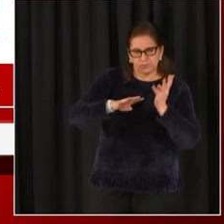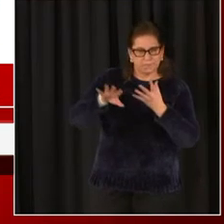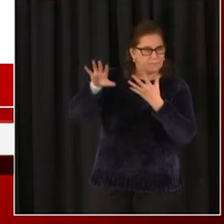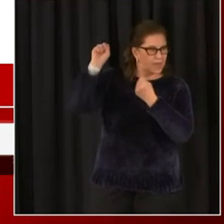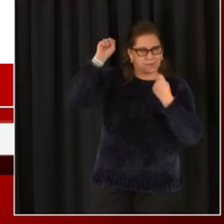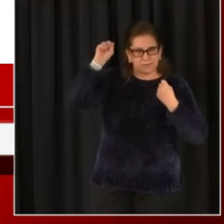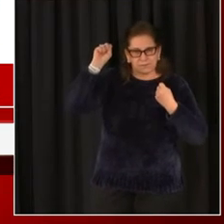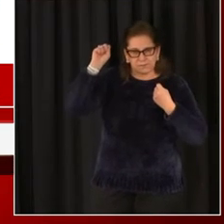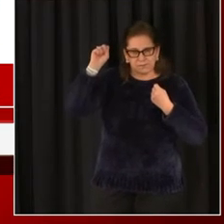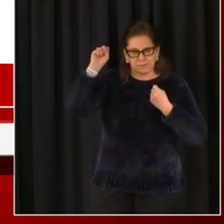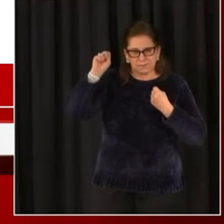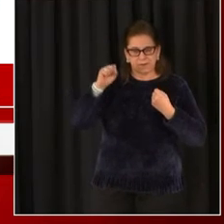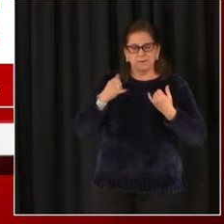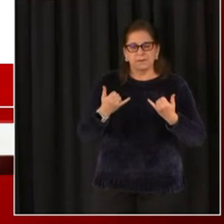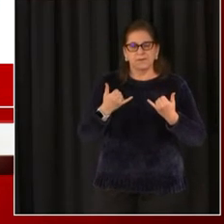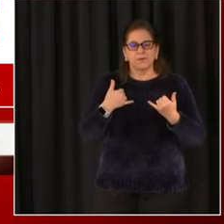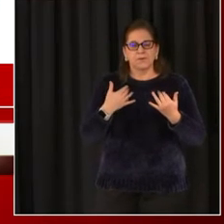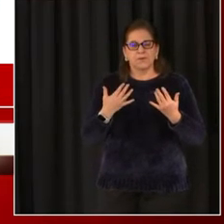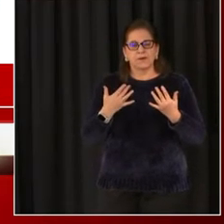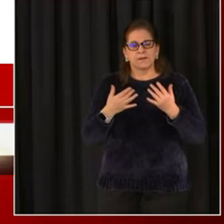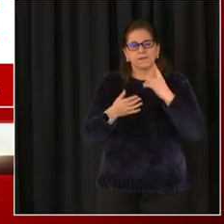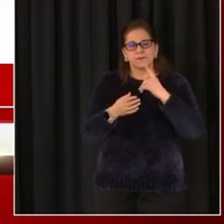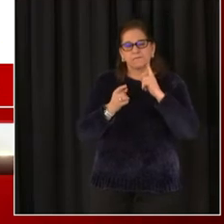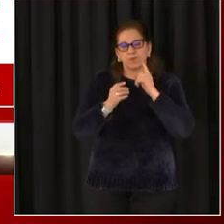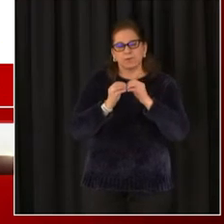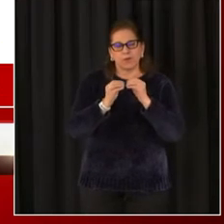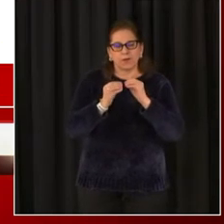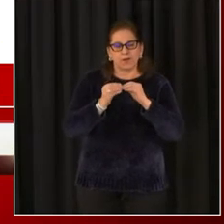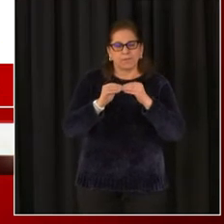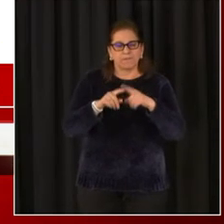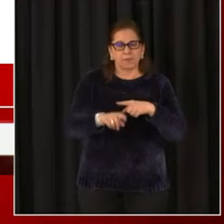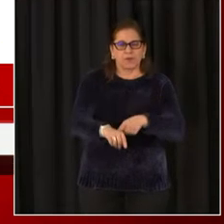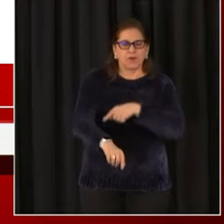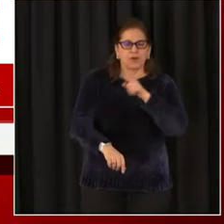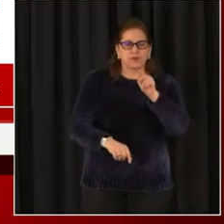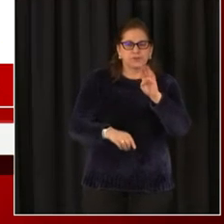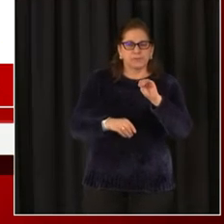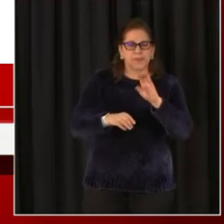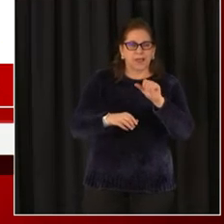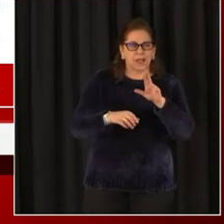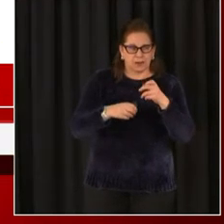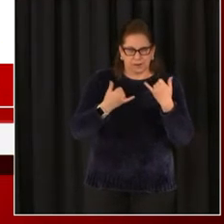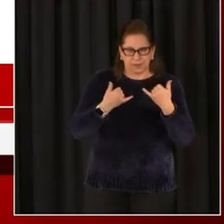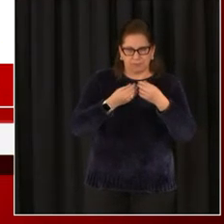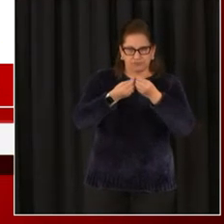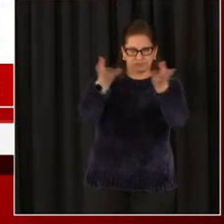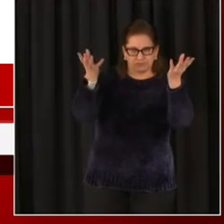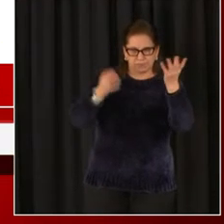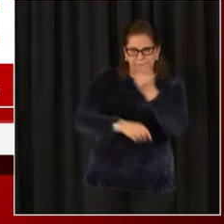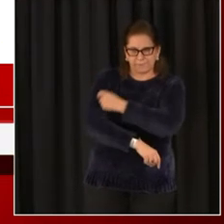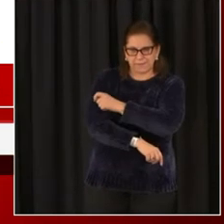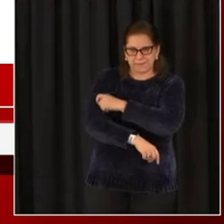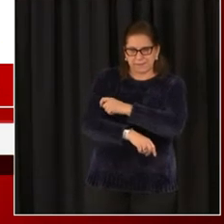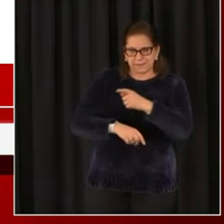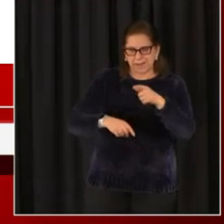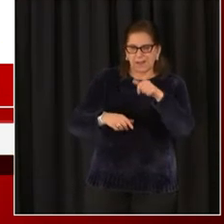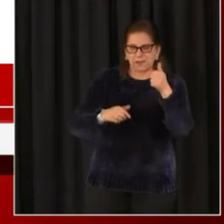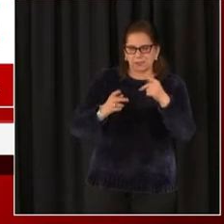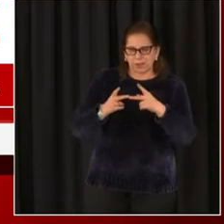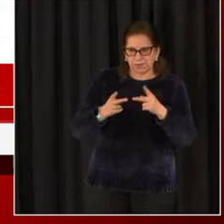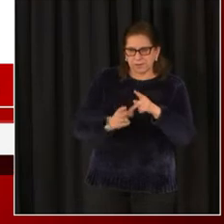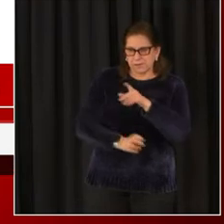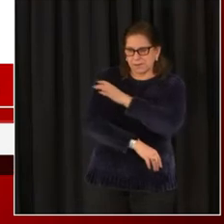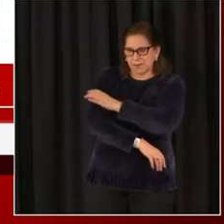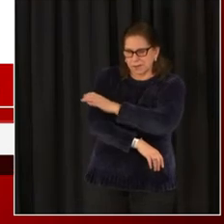long-term care partnership. However, all of the vaccine that's been allocated to that, those vaccine clinics have been scheduled. Um,